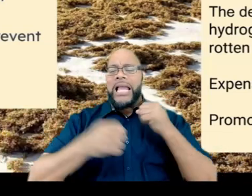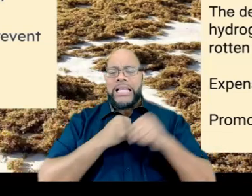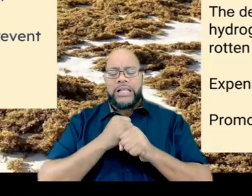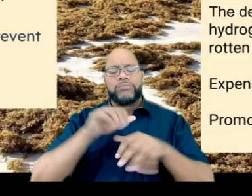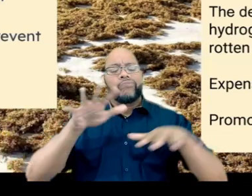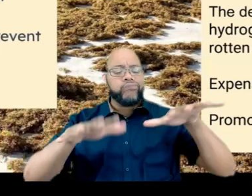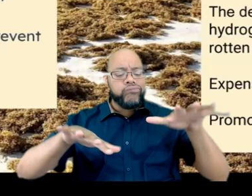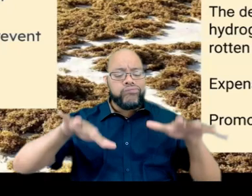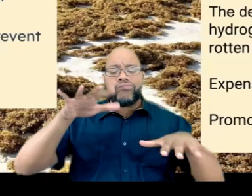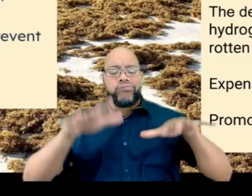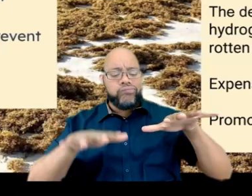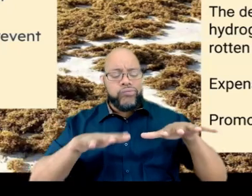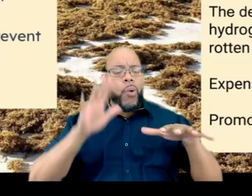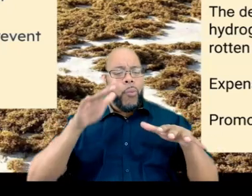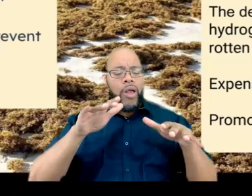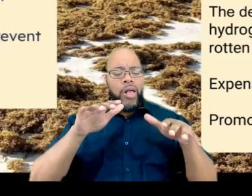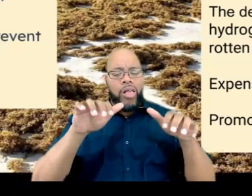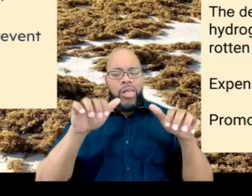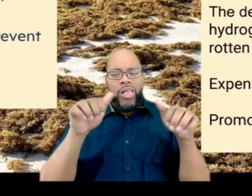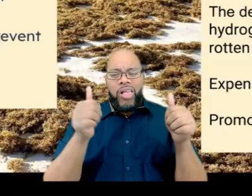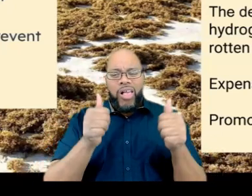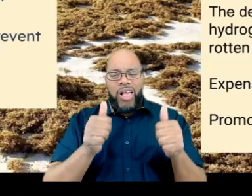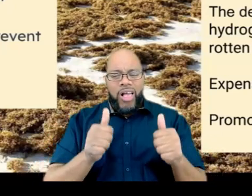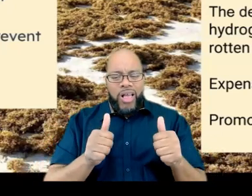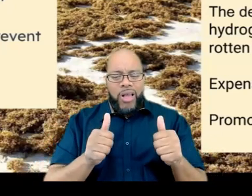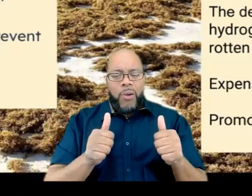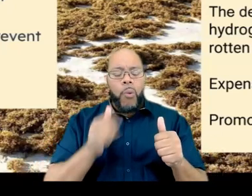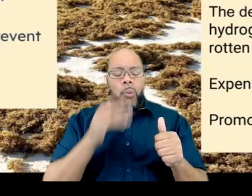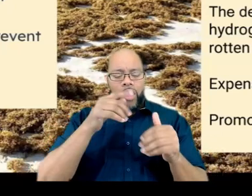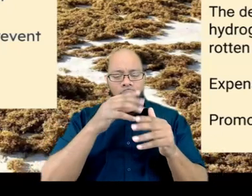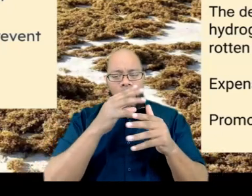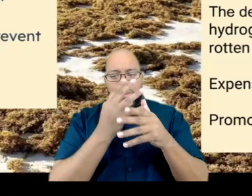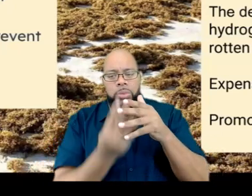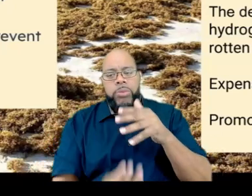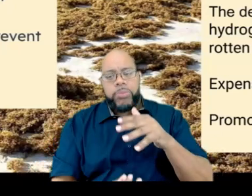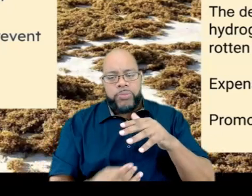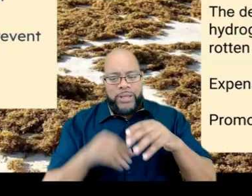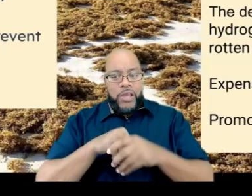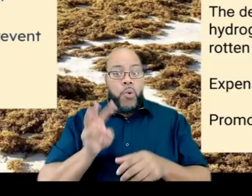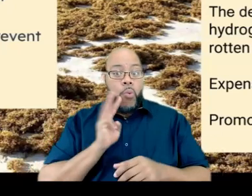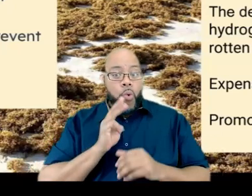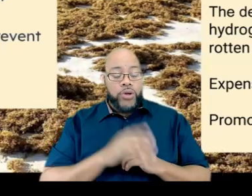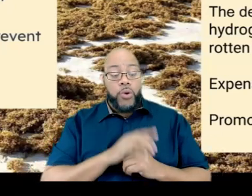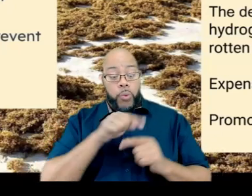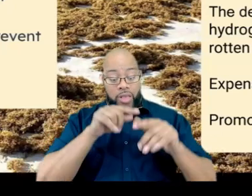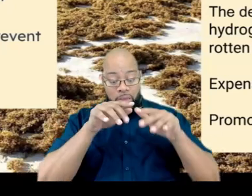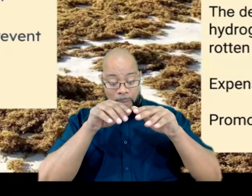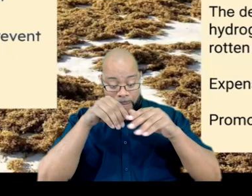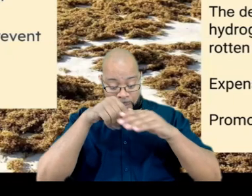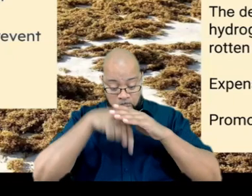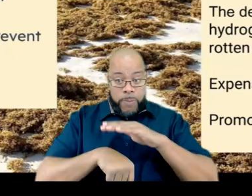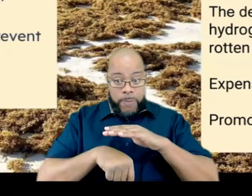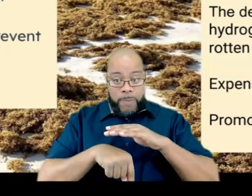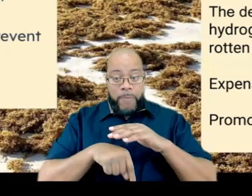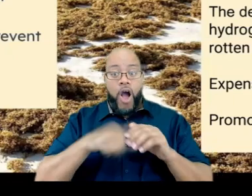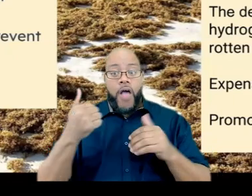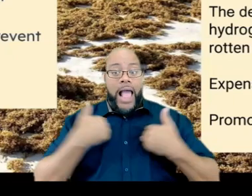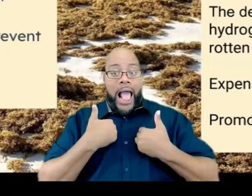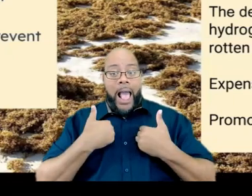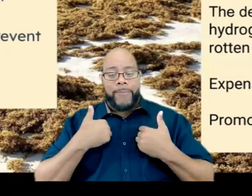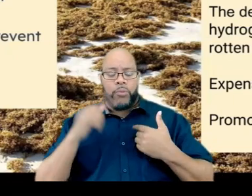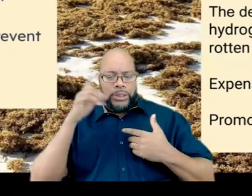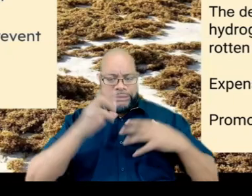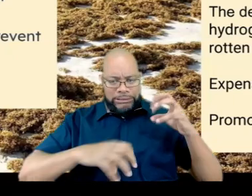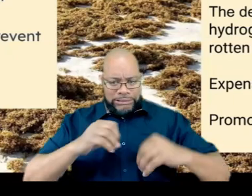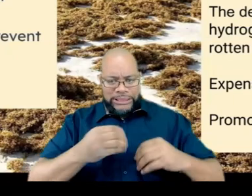Sargasm mats eventually lose their buoyancy and will sink to the bottom of the ocean. Once it sinks down there, those other marine creatures would